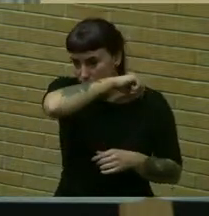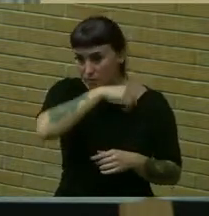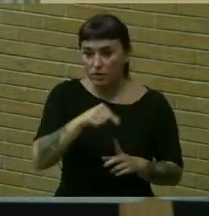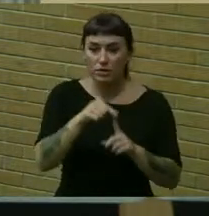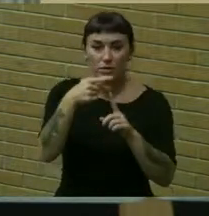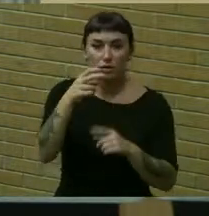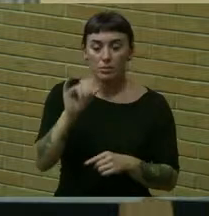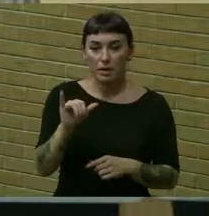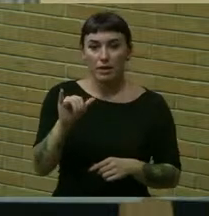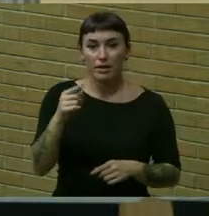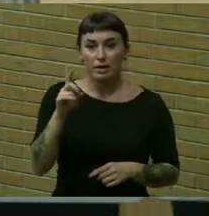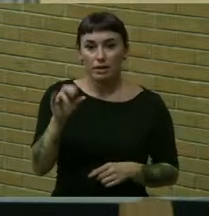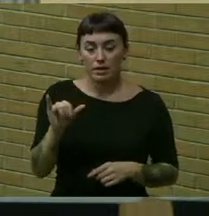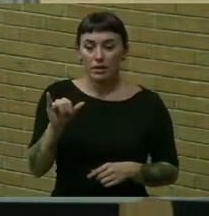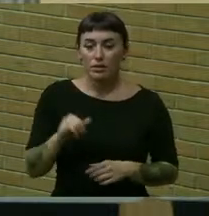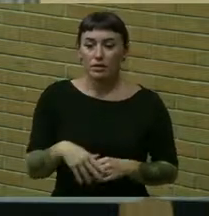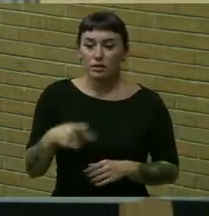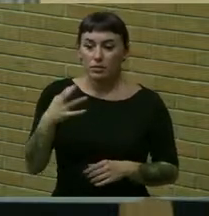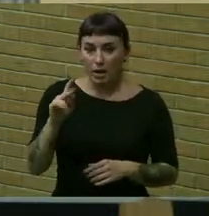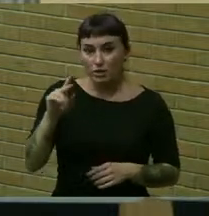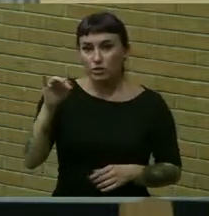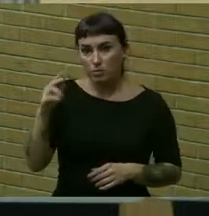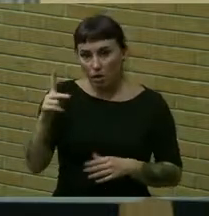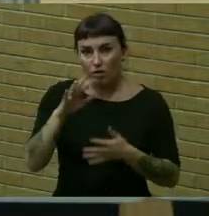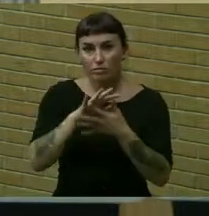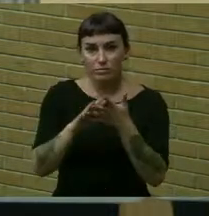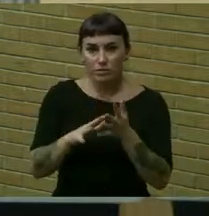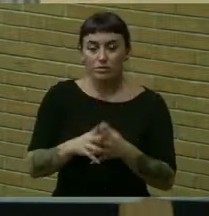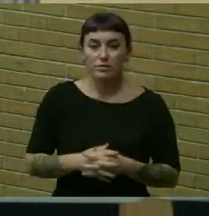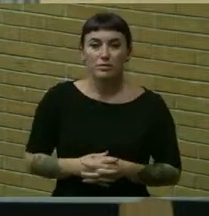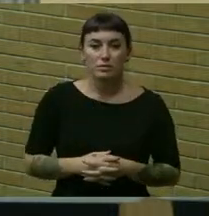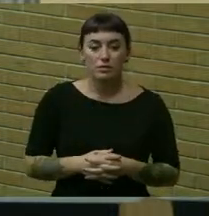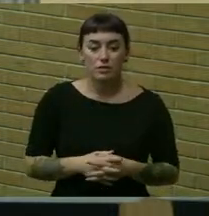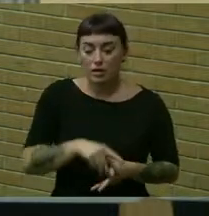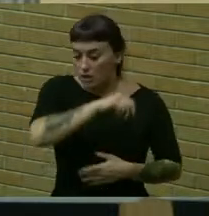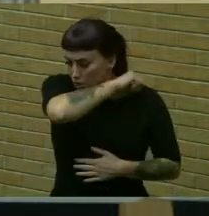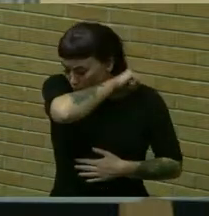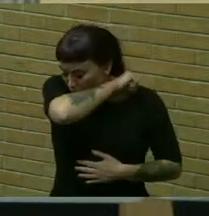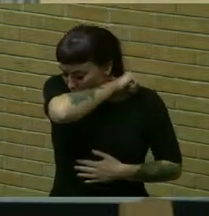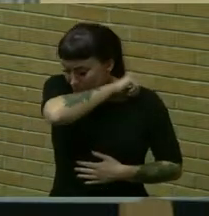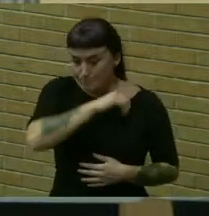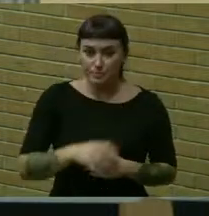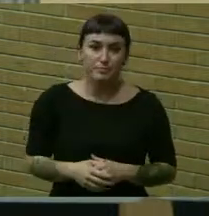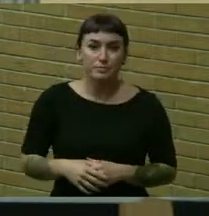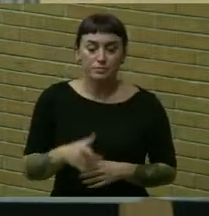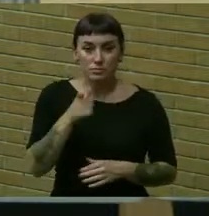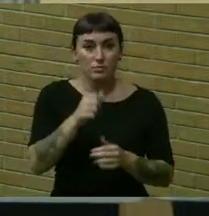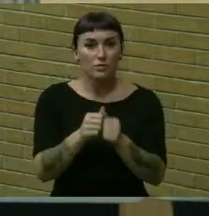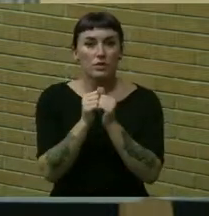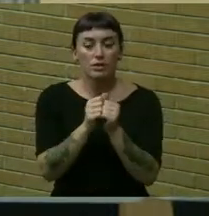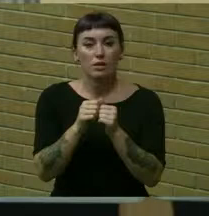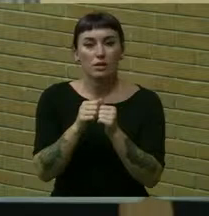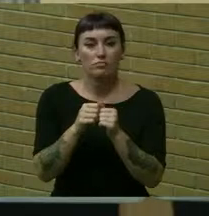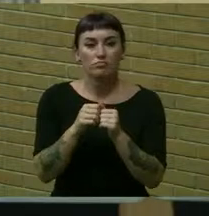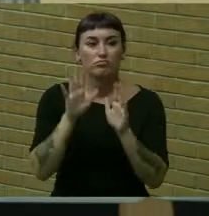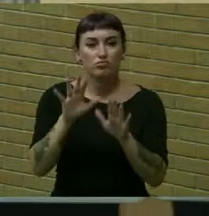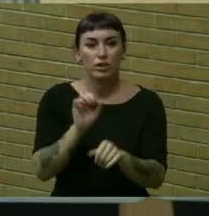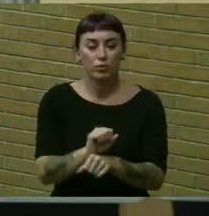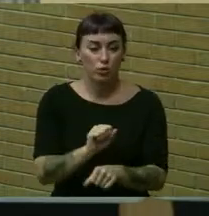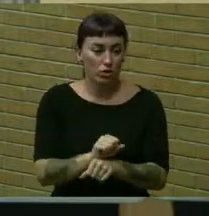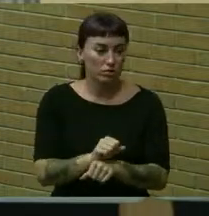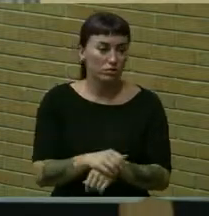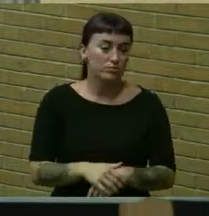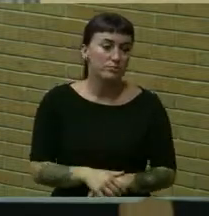rich dempsey mark arpeg ania michas who together did such great work